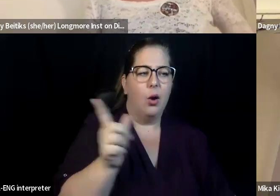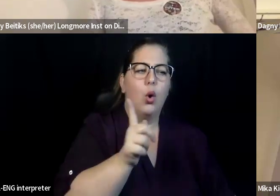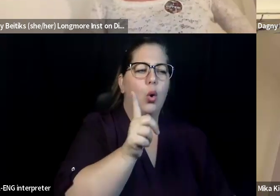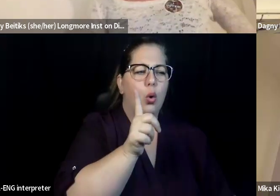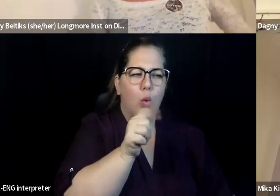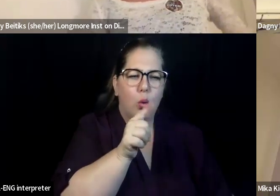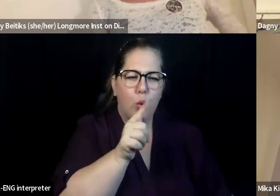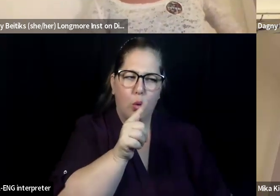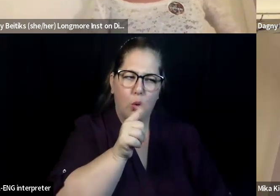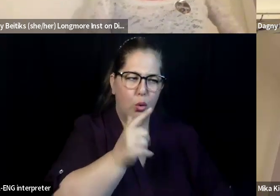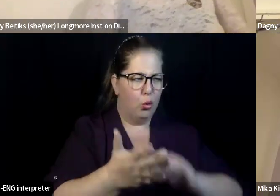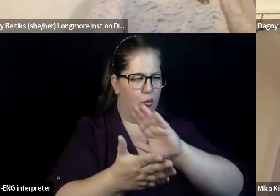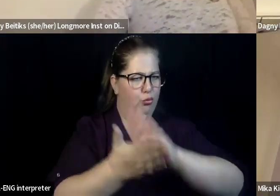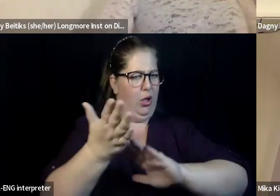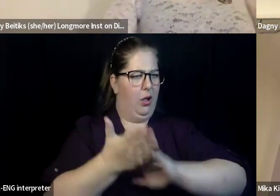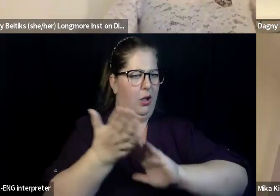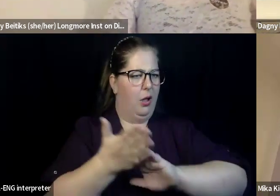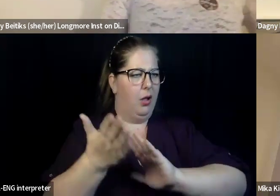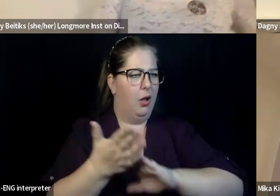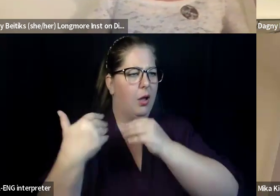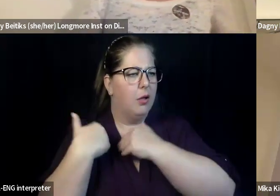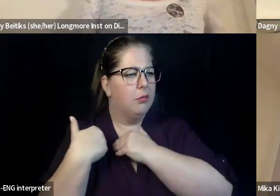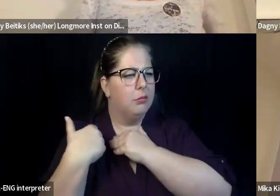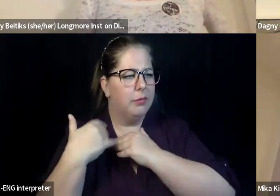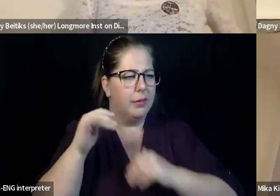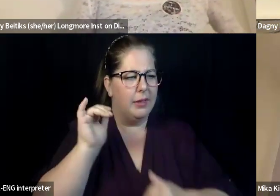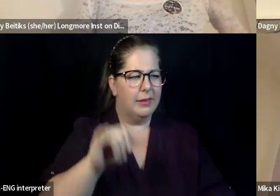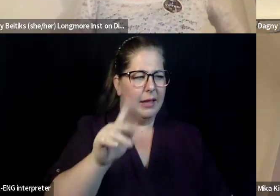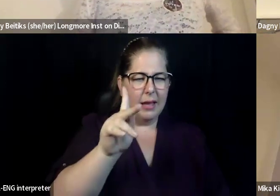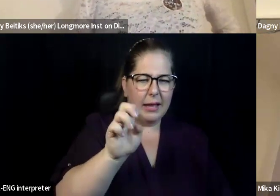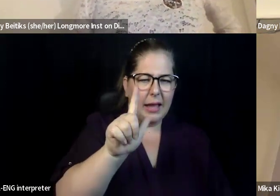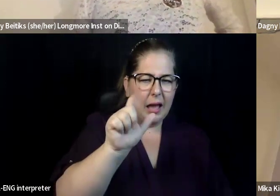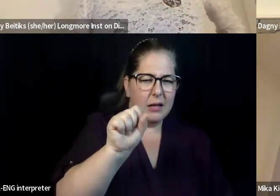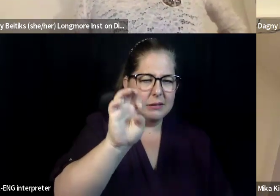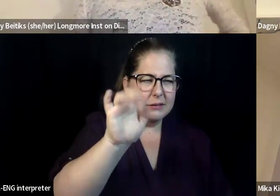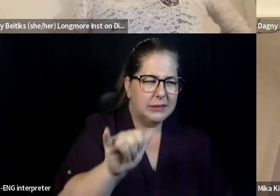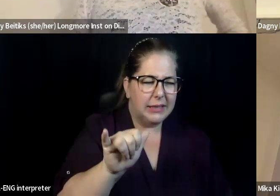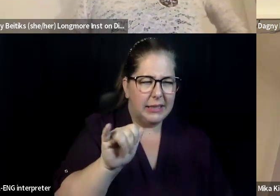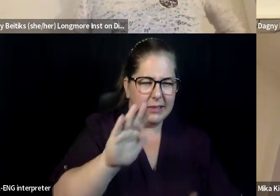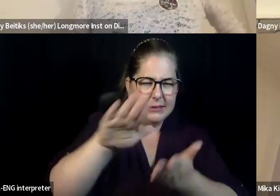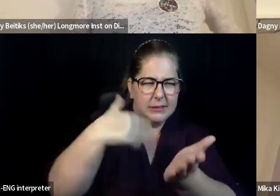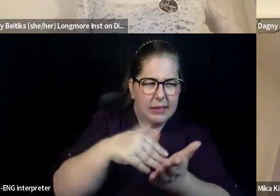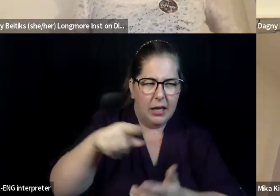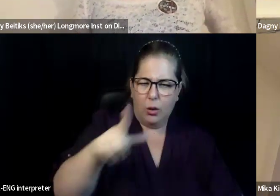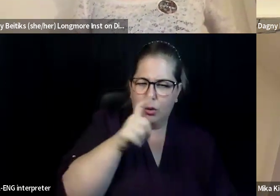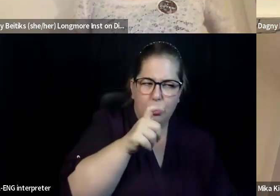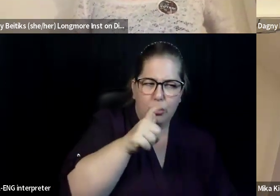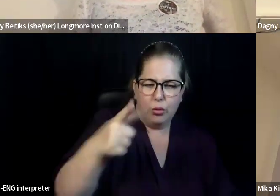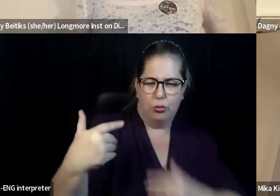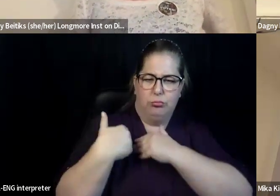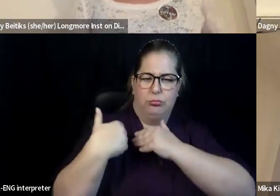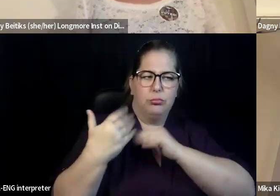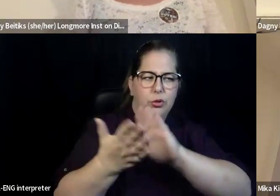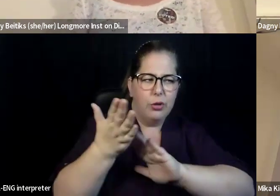think we answered that by saying that is all the Kelsey and you can get more information with the link that Mika just put in the chat. Um,